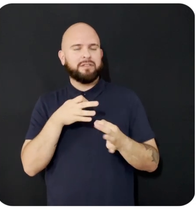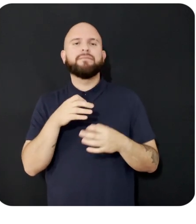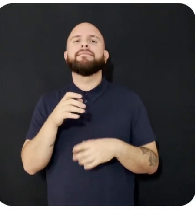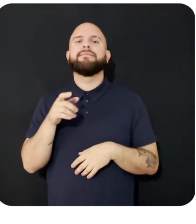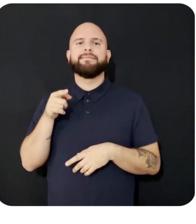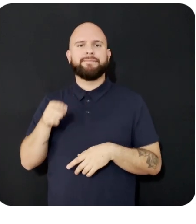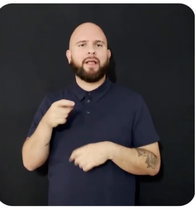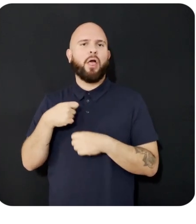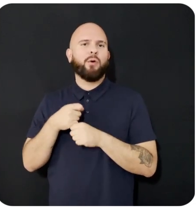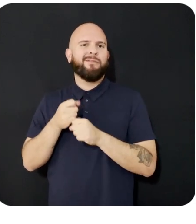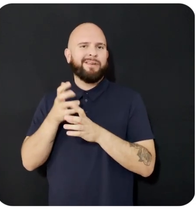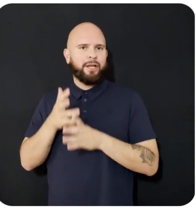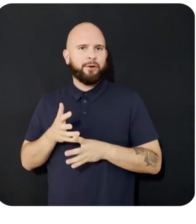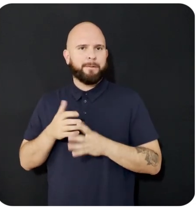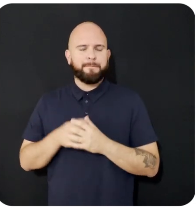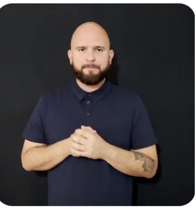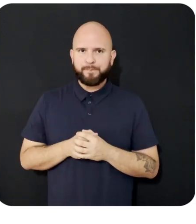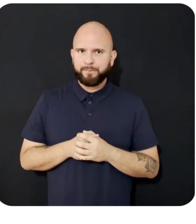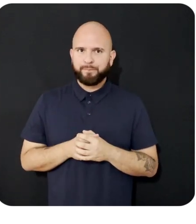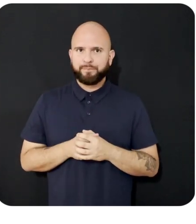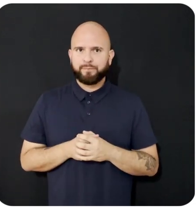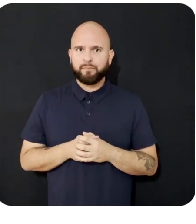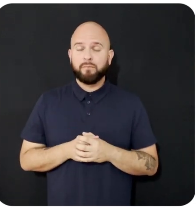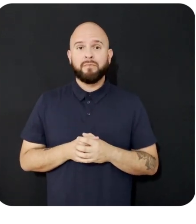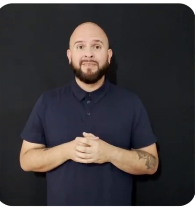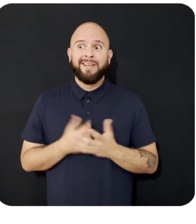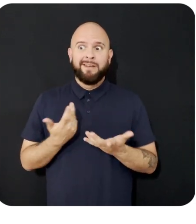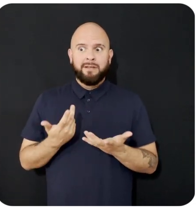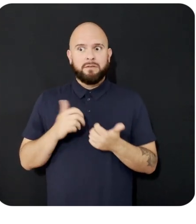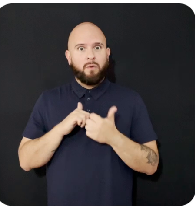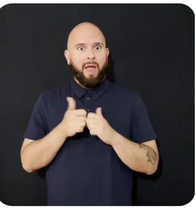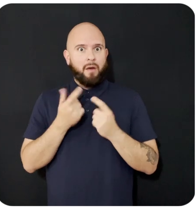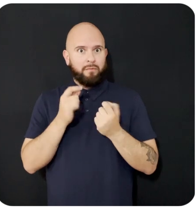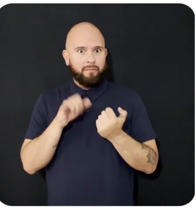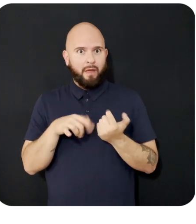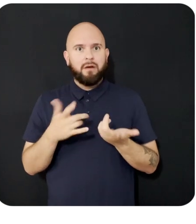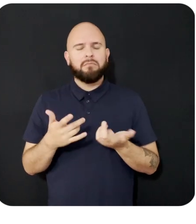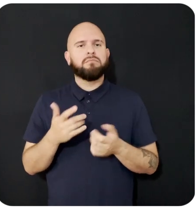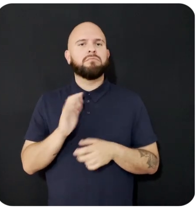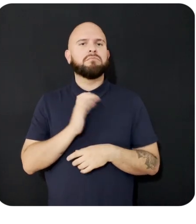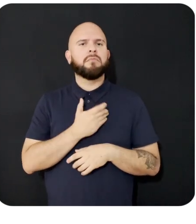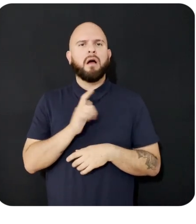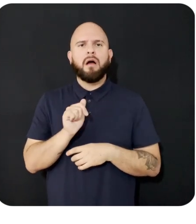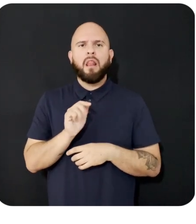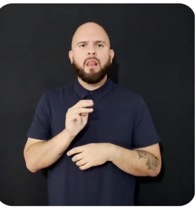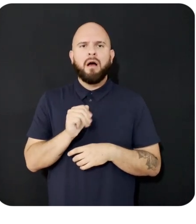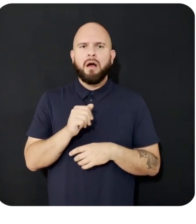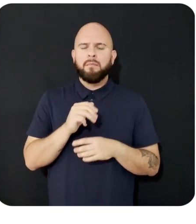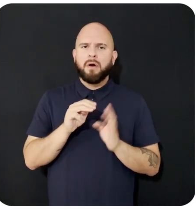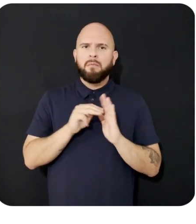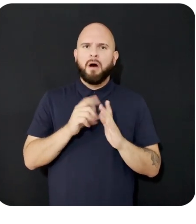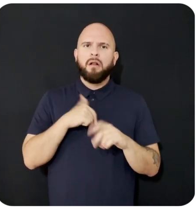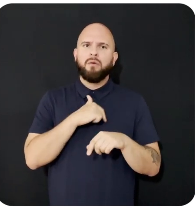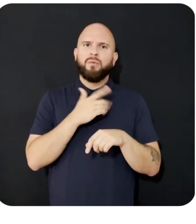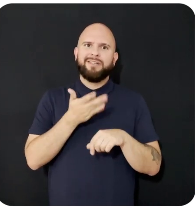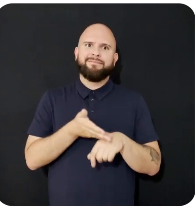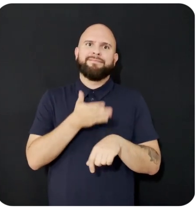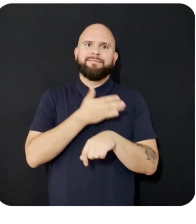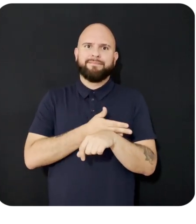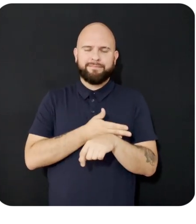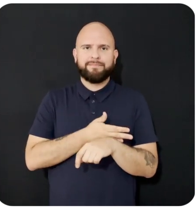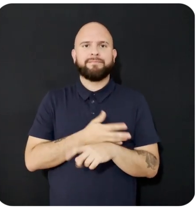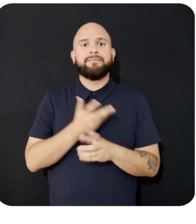To address this, we enhance the LLM model's steerability and conversation quality